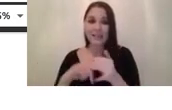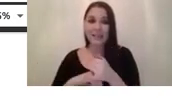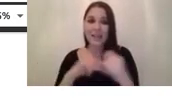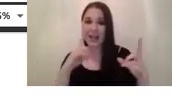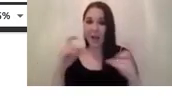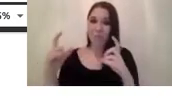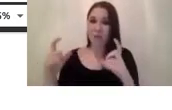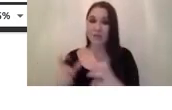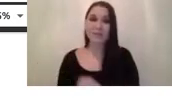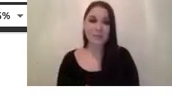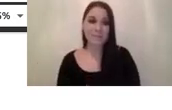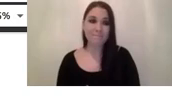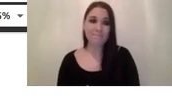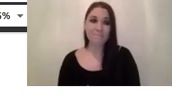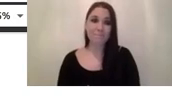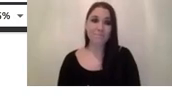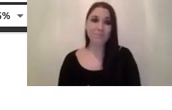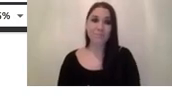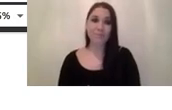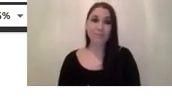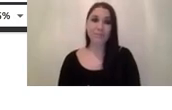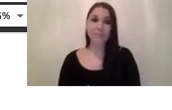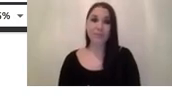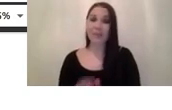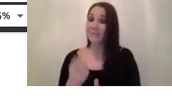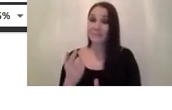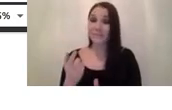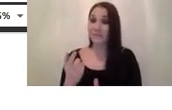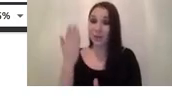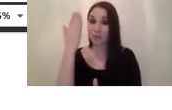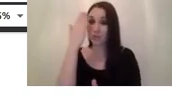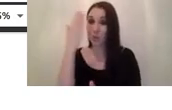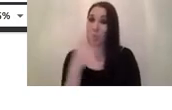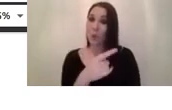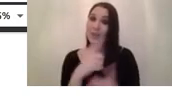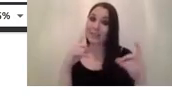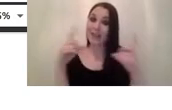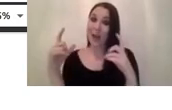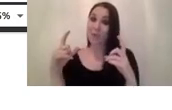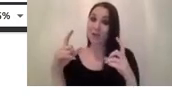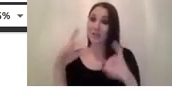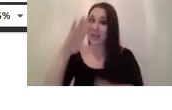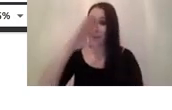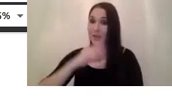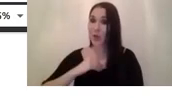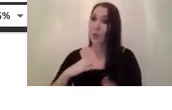questions box and i will be happy to uh answer it at the end of the of the meeting